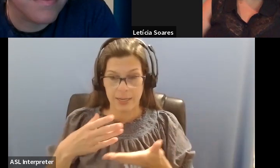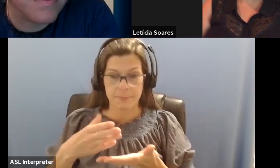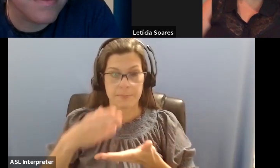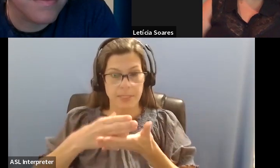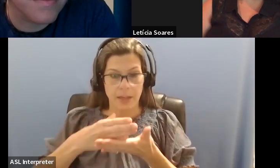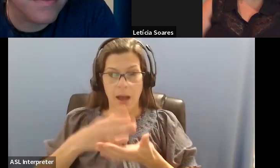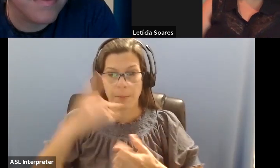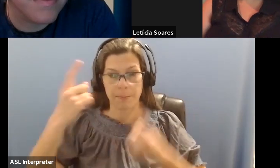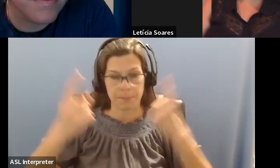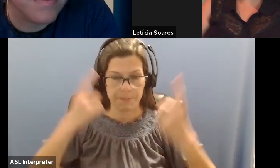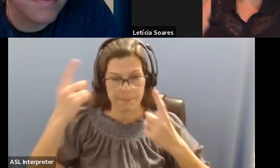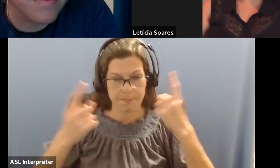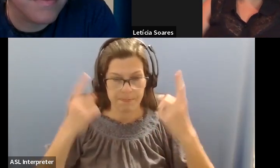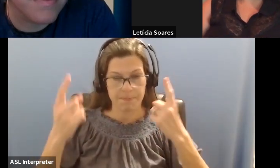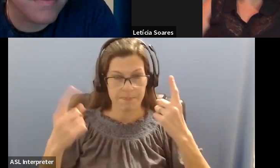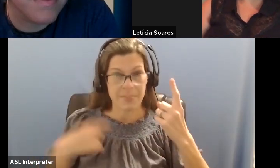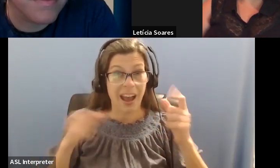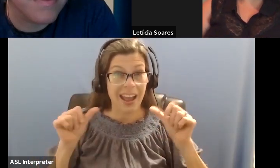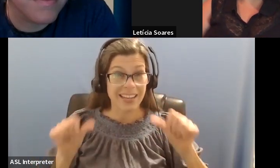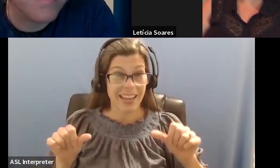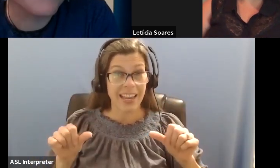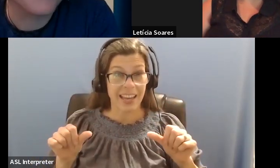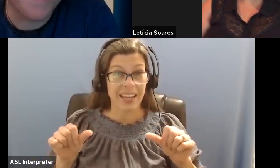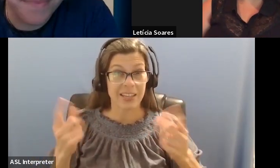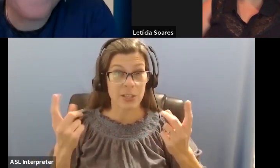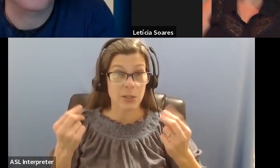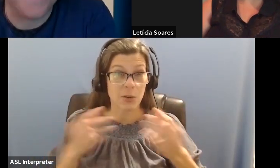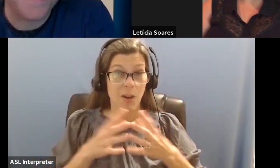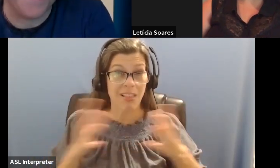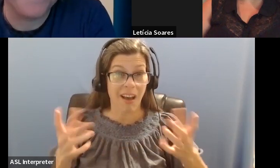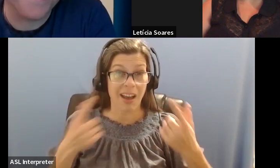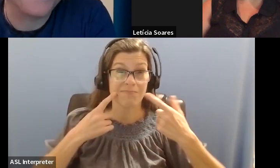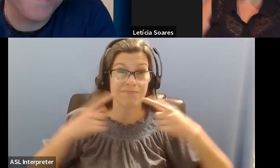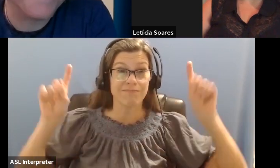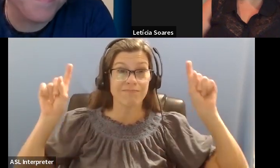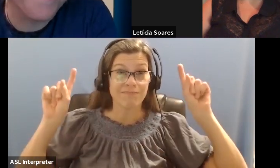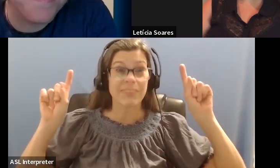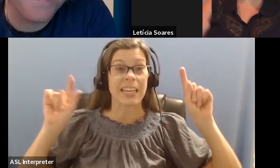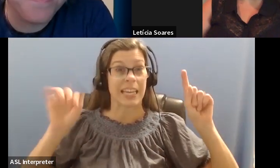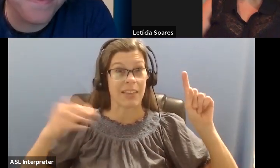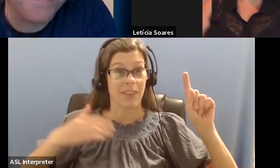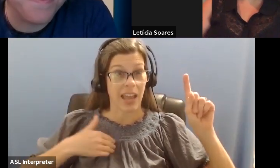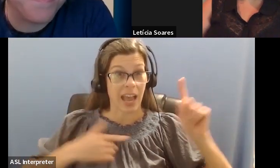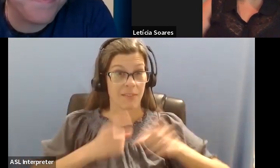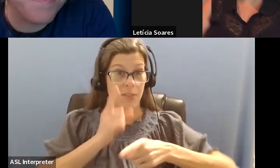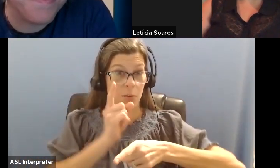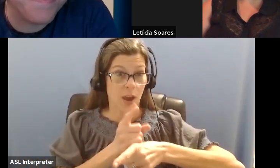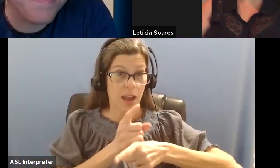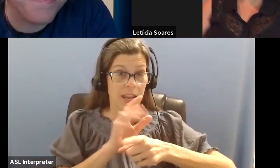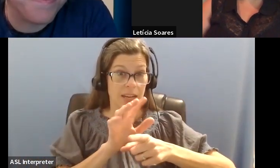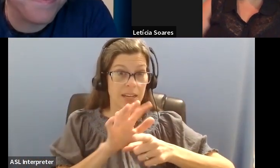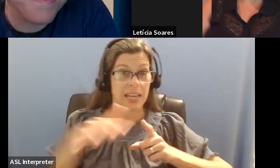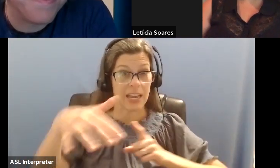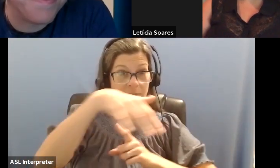many things, given the right conditions for me to do these things, you know. But if these